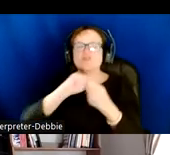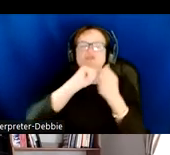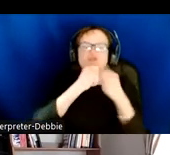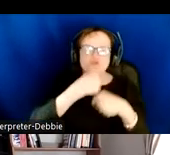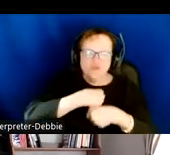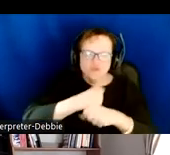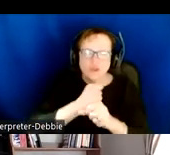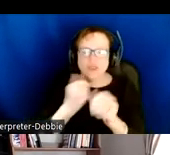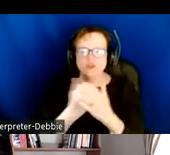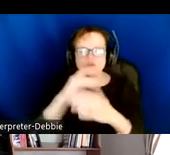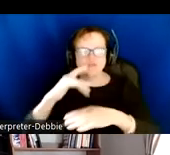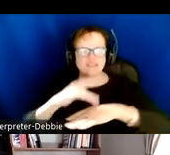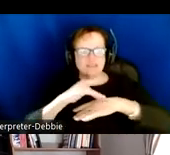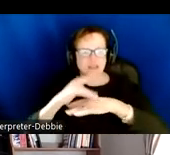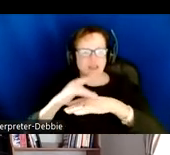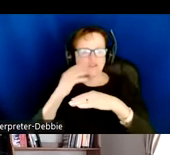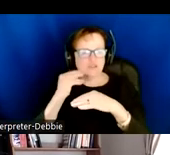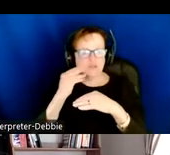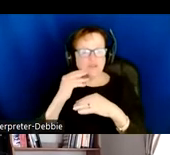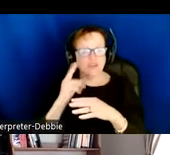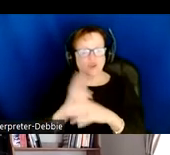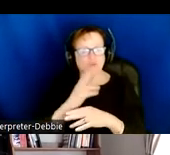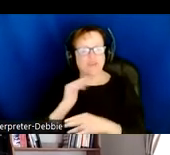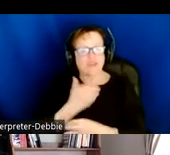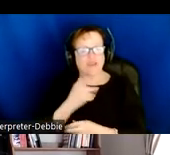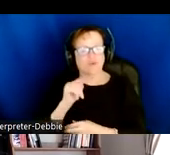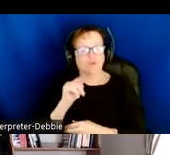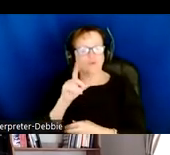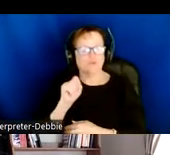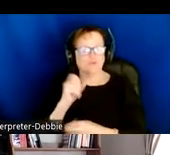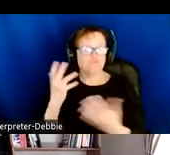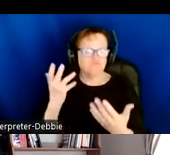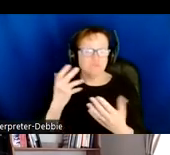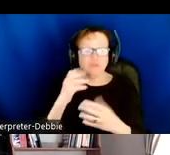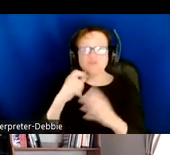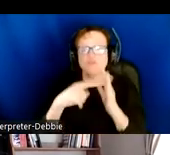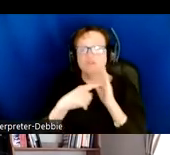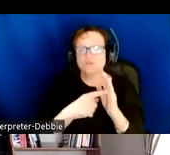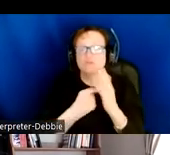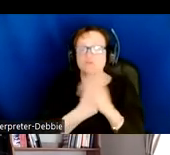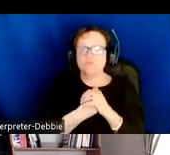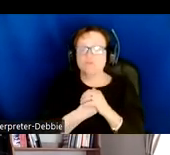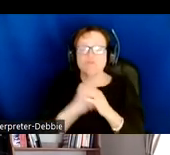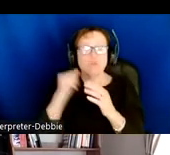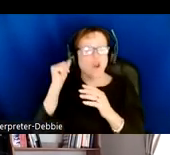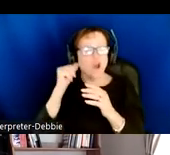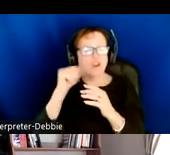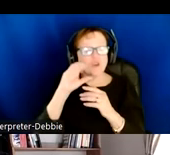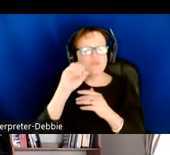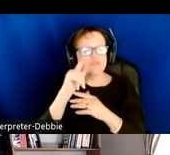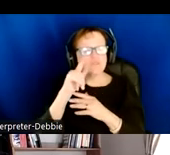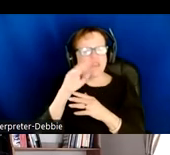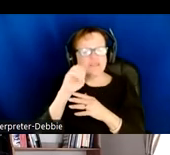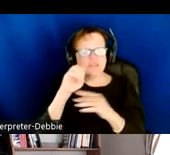using tools that we provide as part of part of this toolkit. So for example, if you want to do audio spatialization, have access to a tool